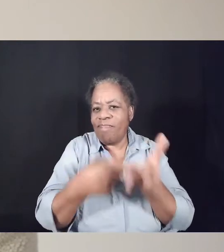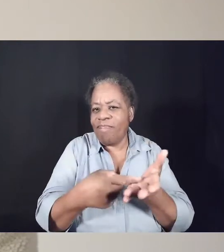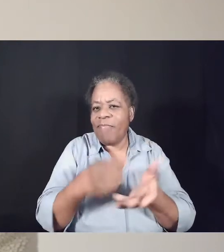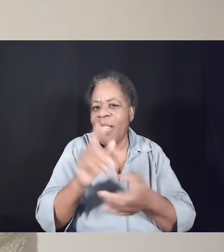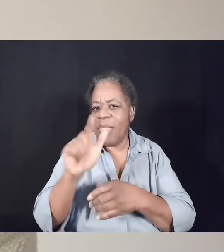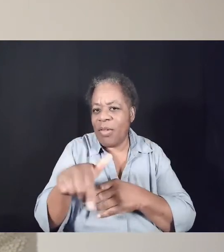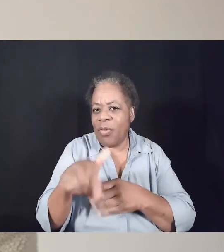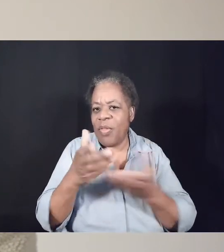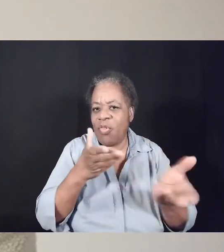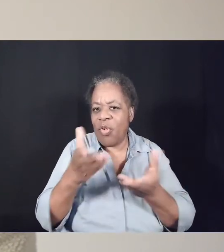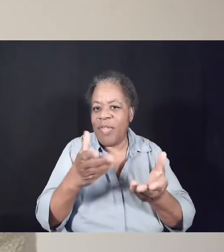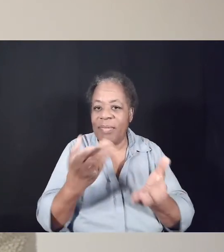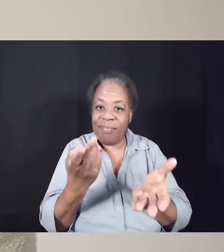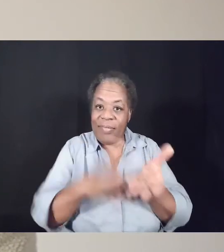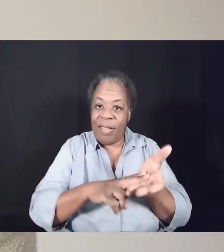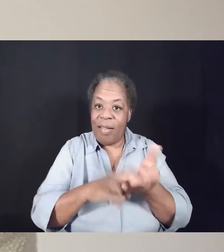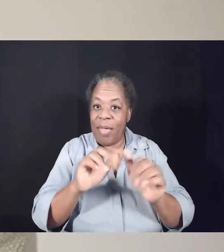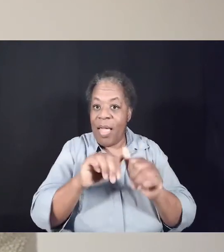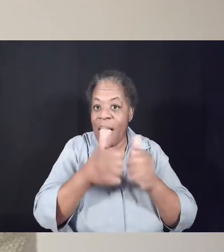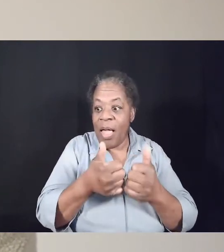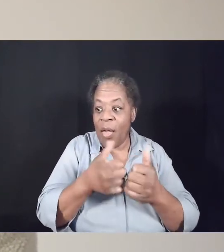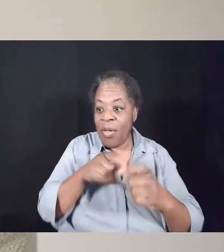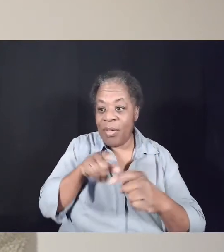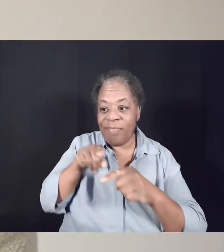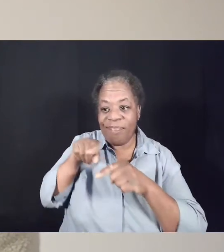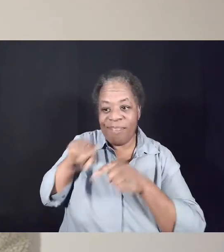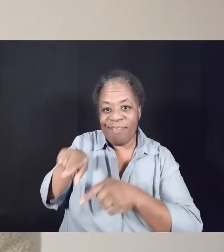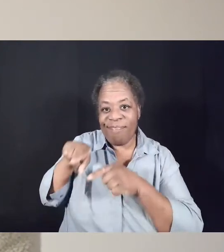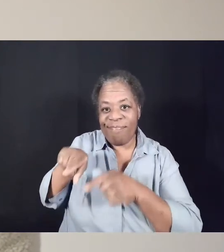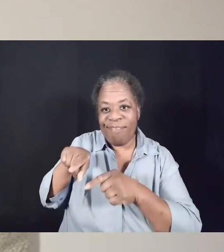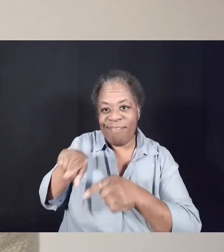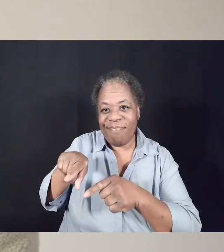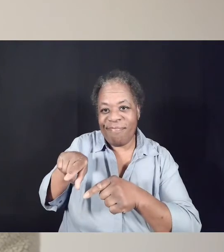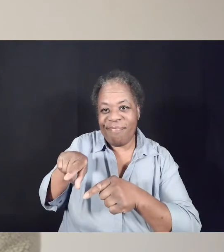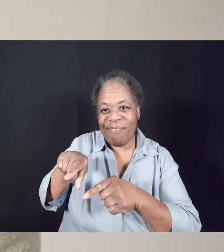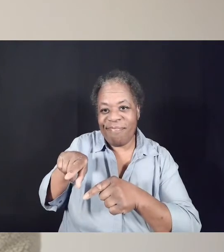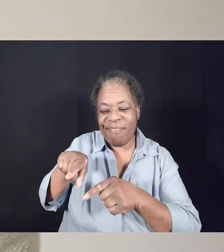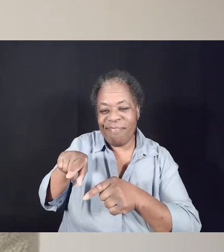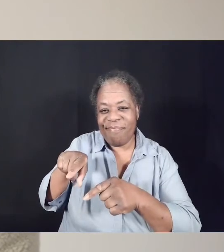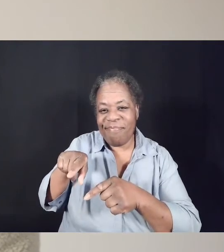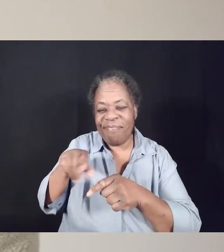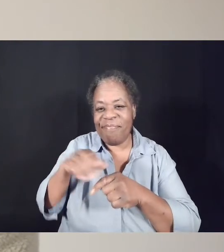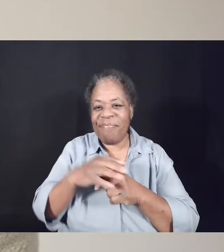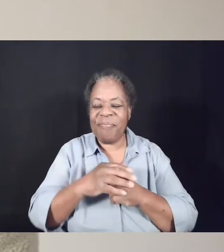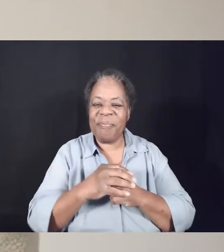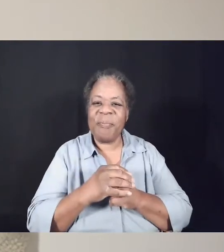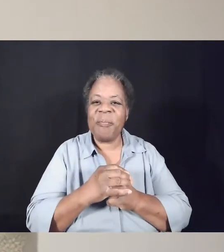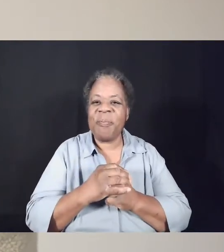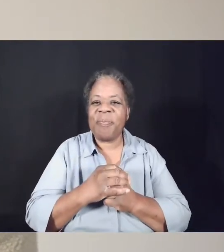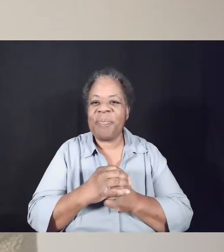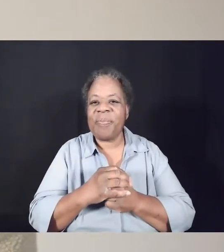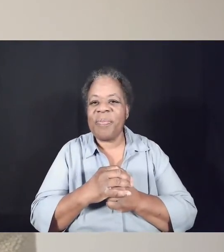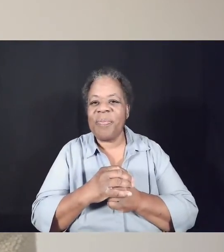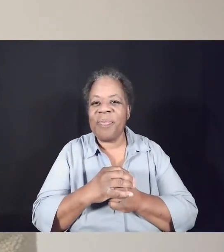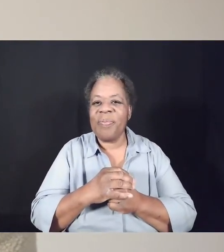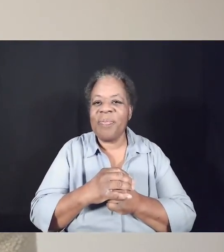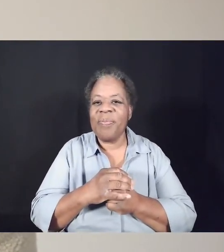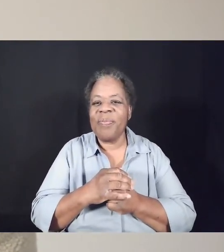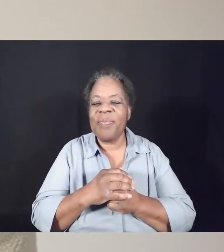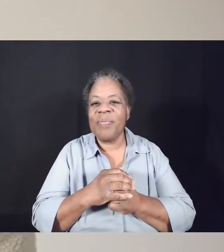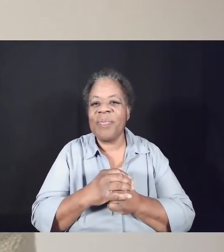sign up for any of our ongoing or short-term groups, you can go to grace.org slash groups or reach out to your campus pastor or me at